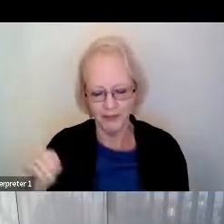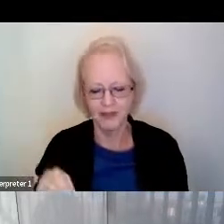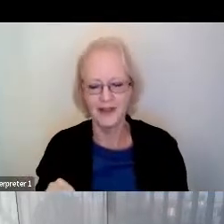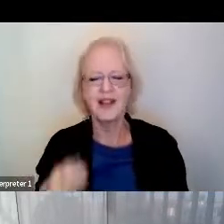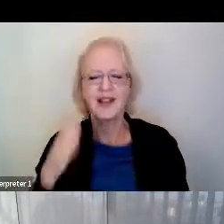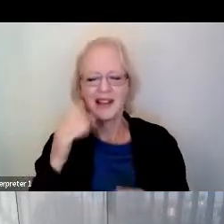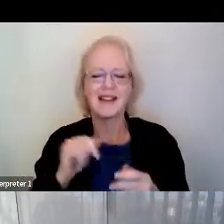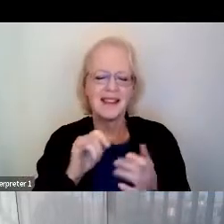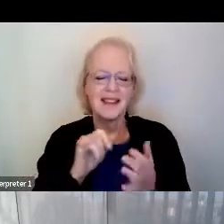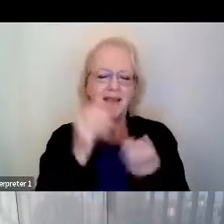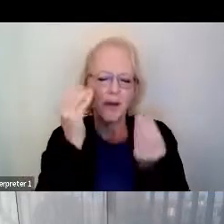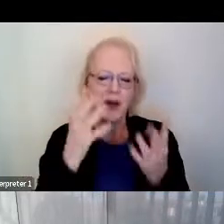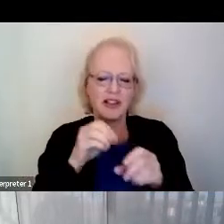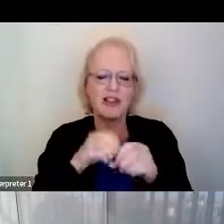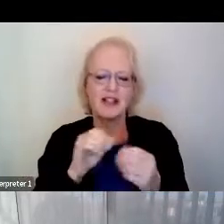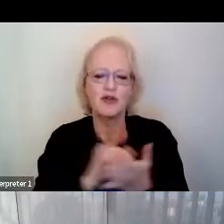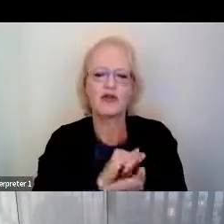read.